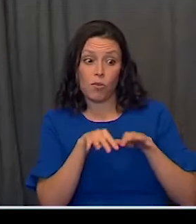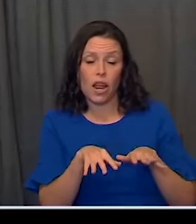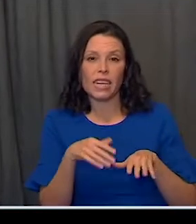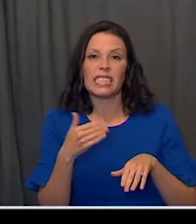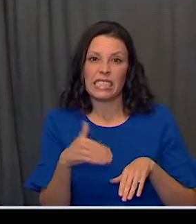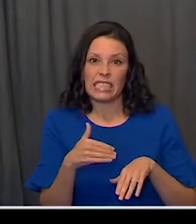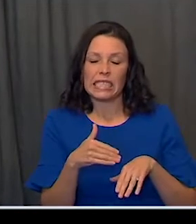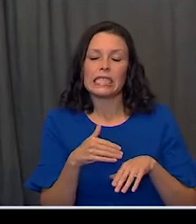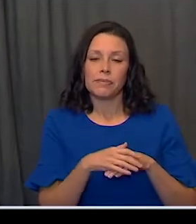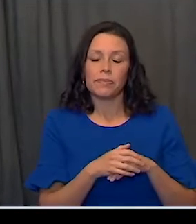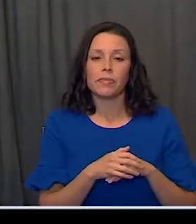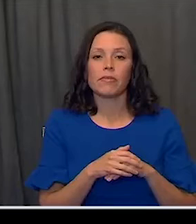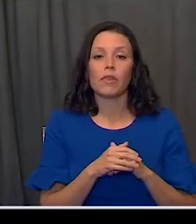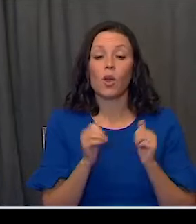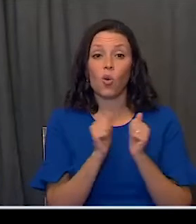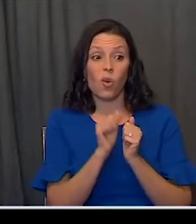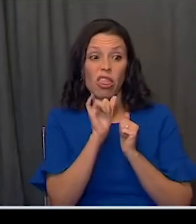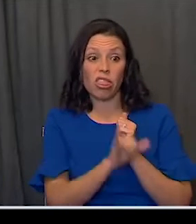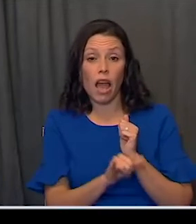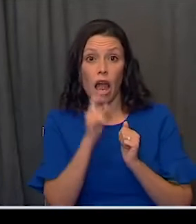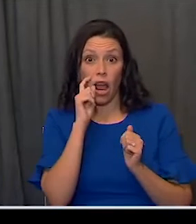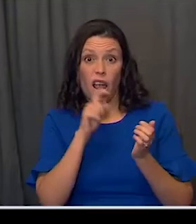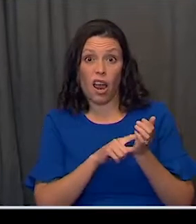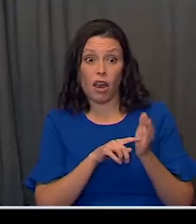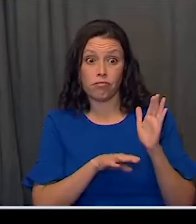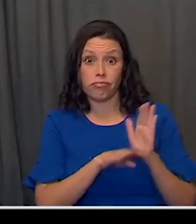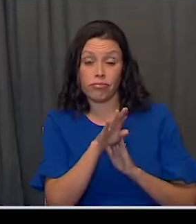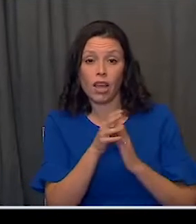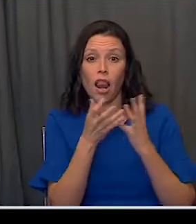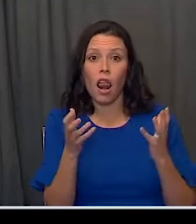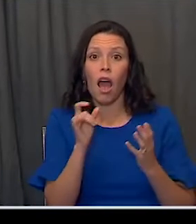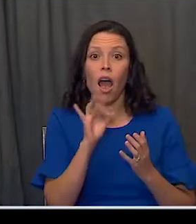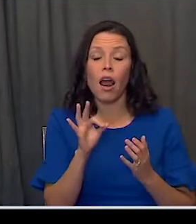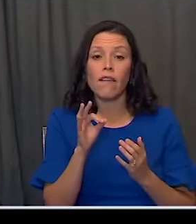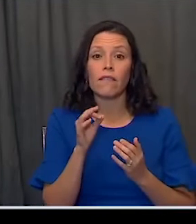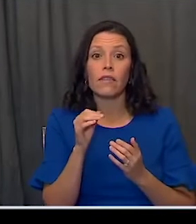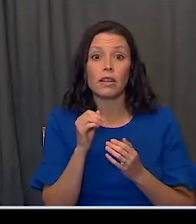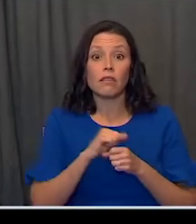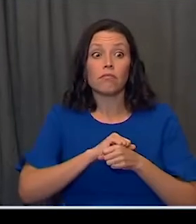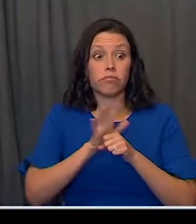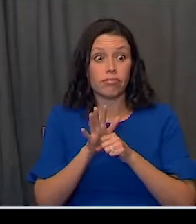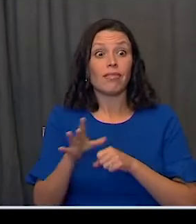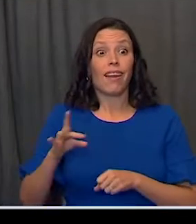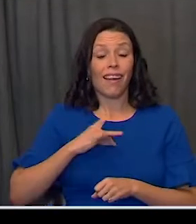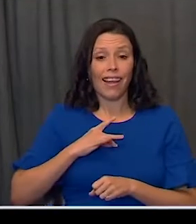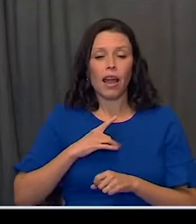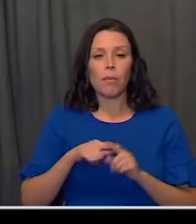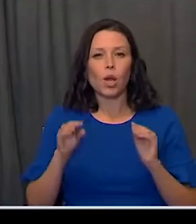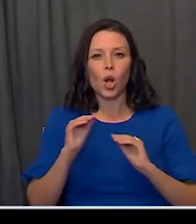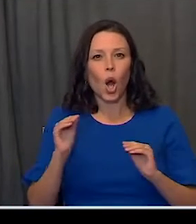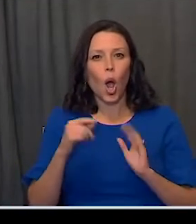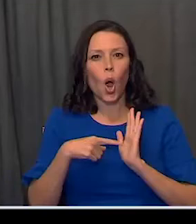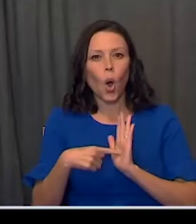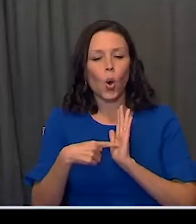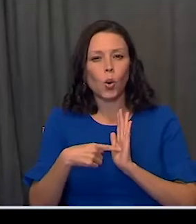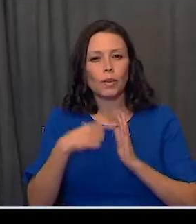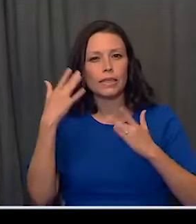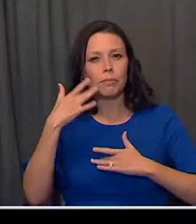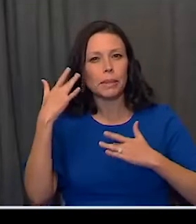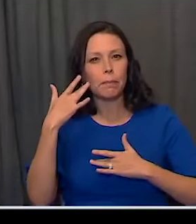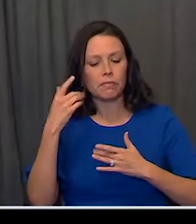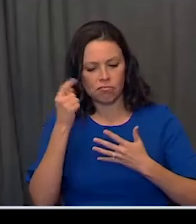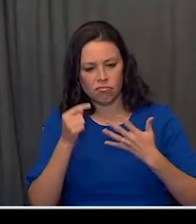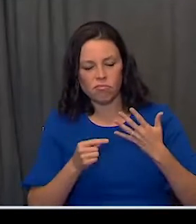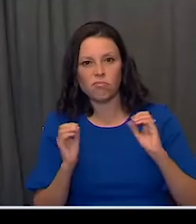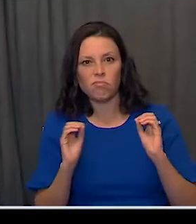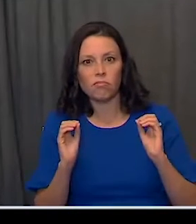Behind this level of community spread is a lot of asymptomatic cases. People are spreading the virus because